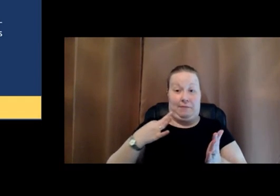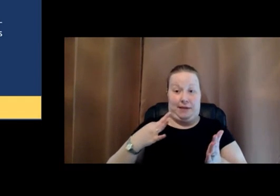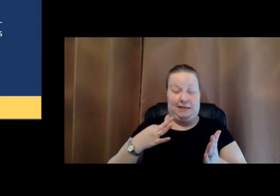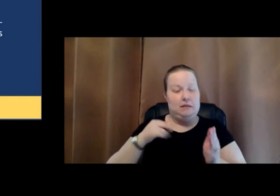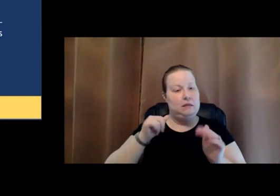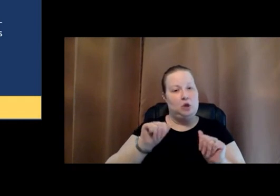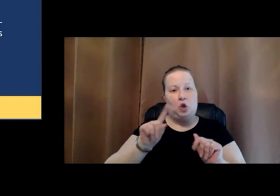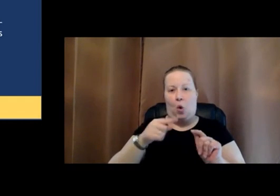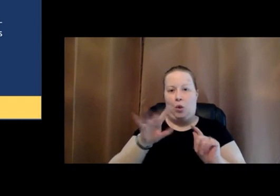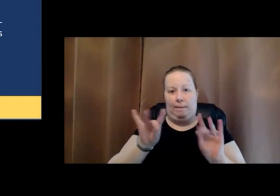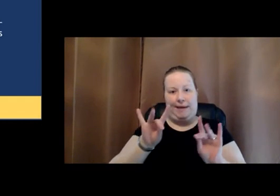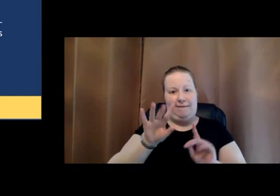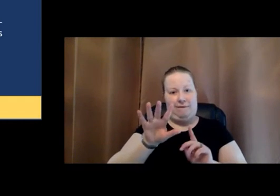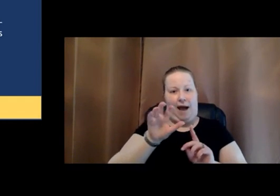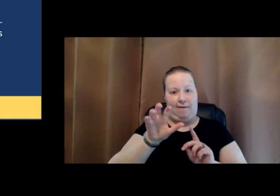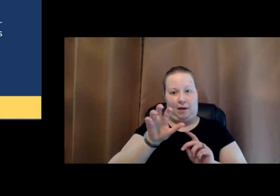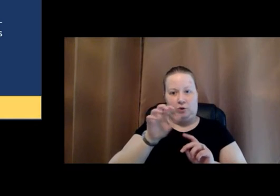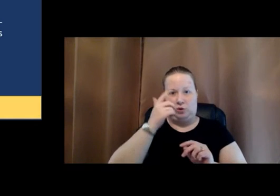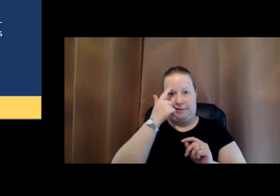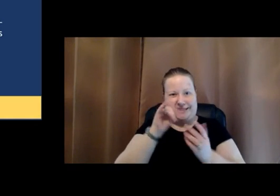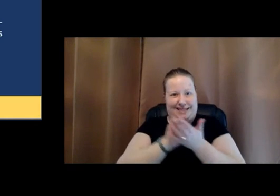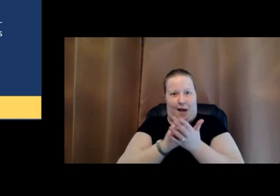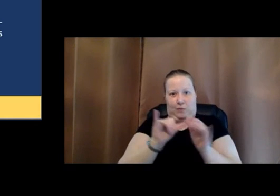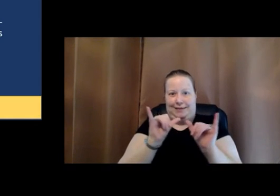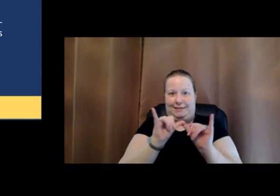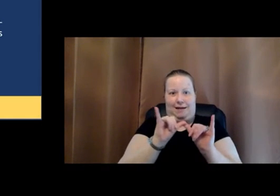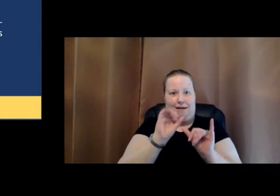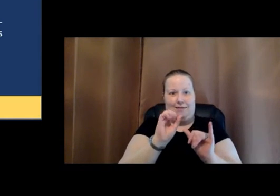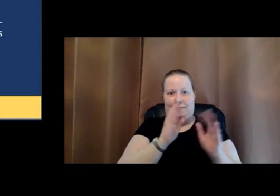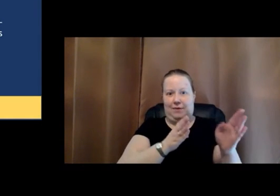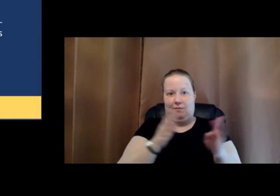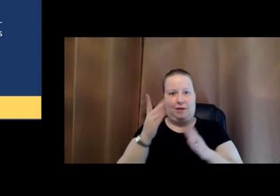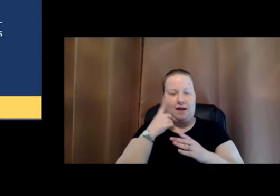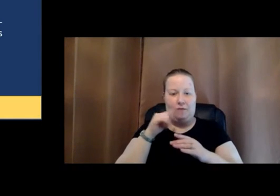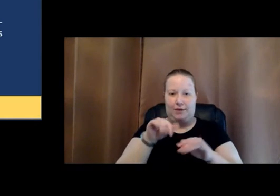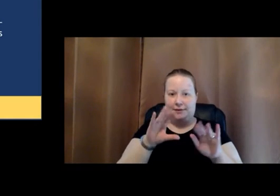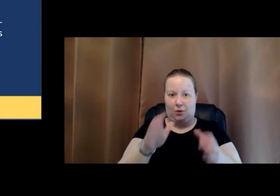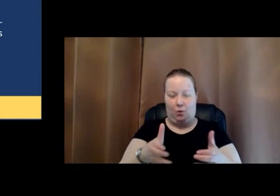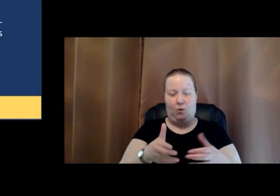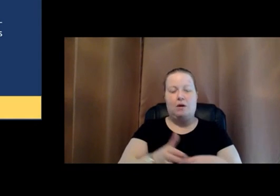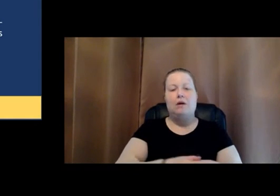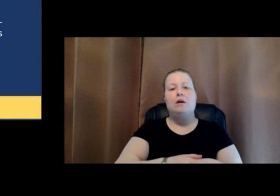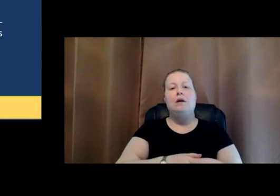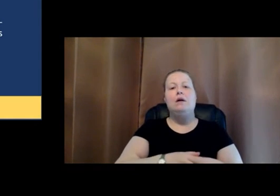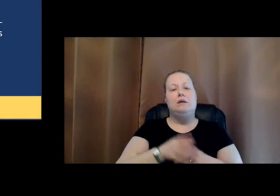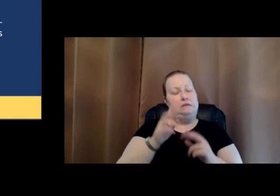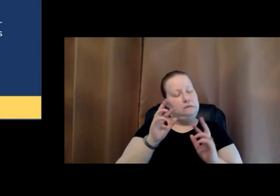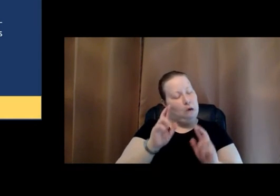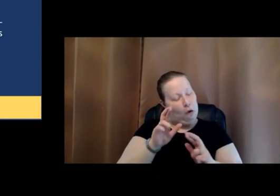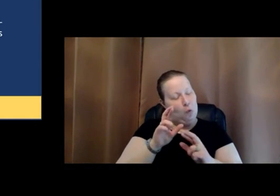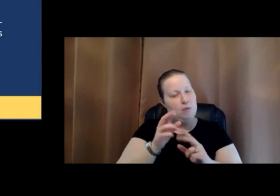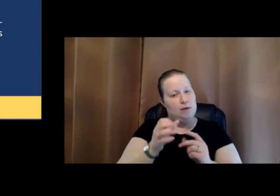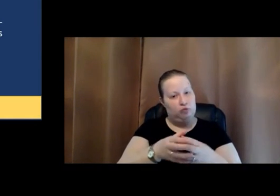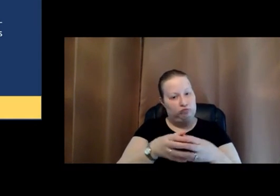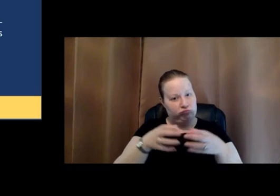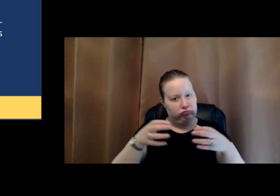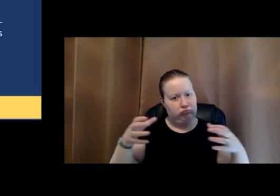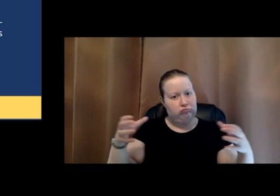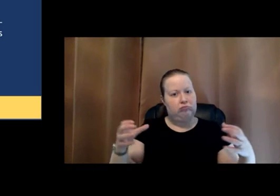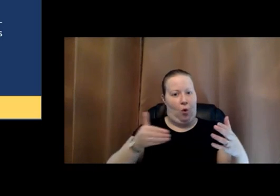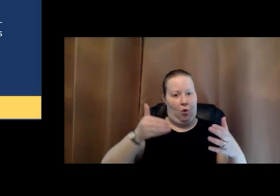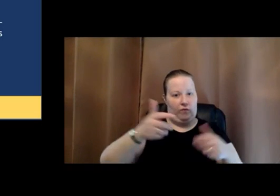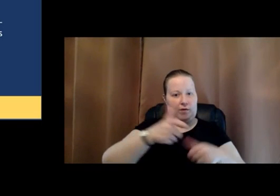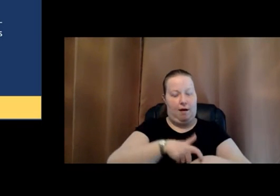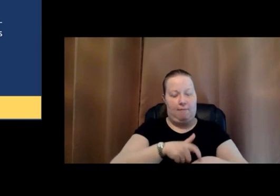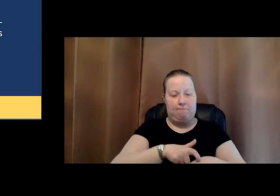only choose 500 because that was the size of the plan for this cohort. They're hoping to grow the program and expand it as time goes on.